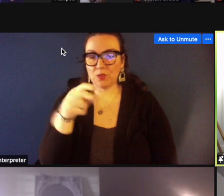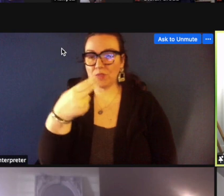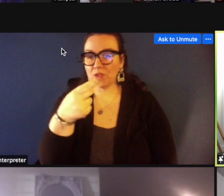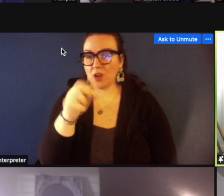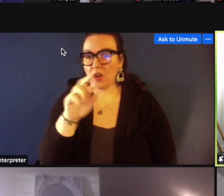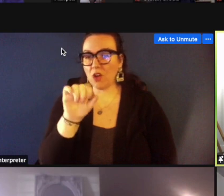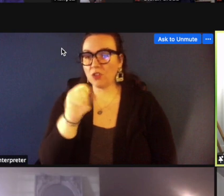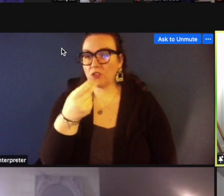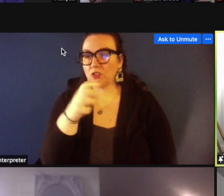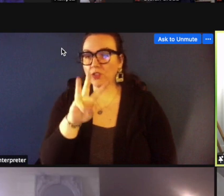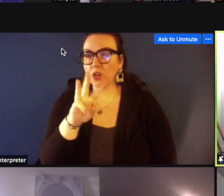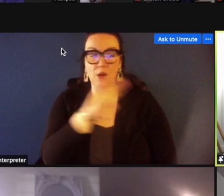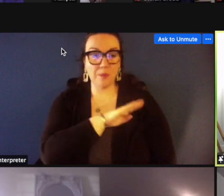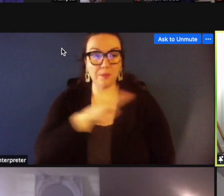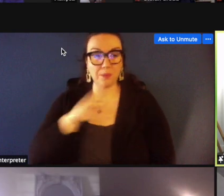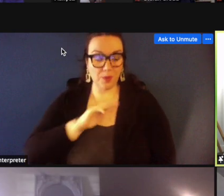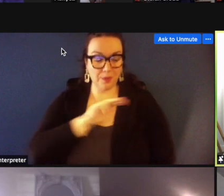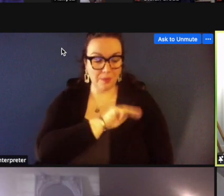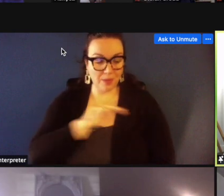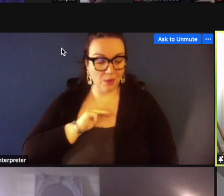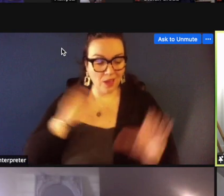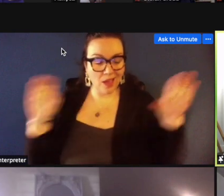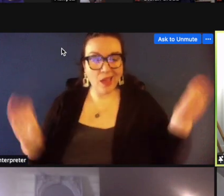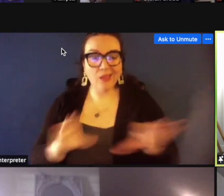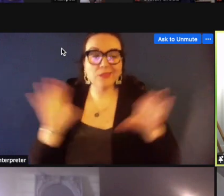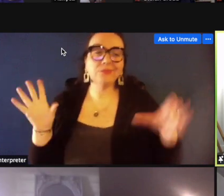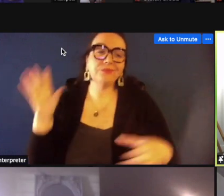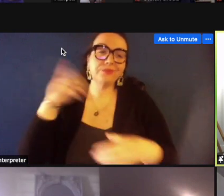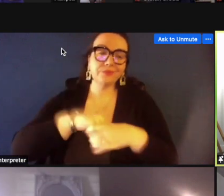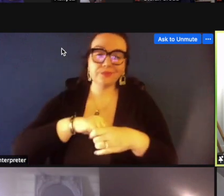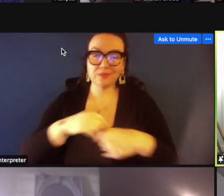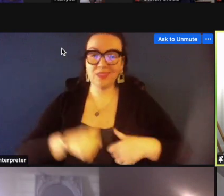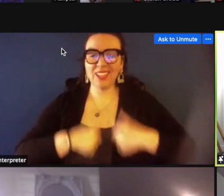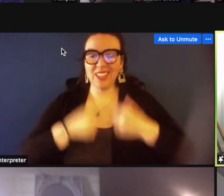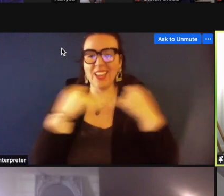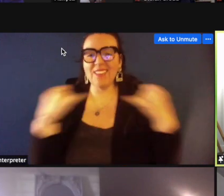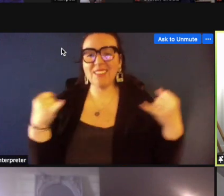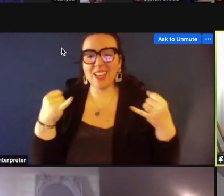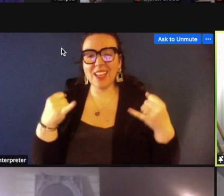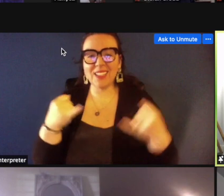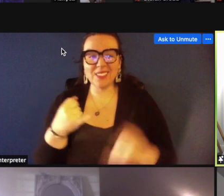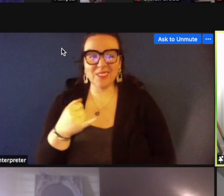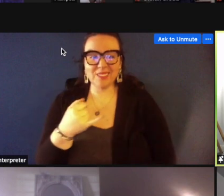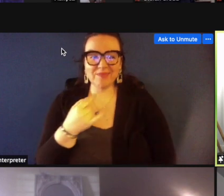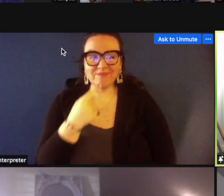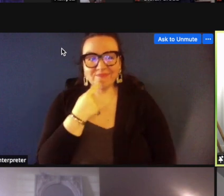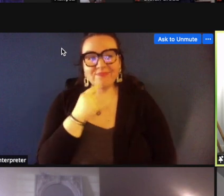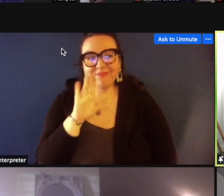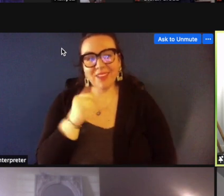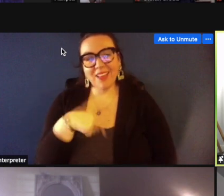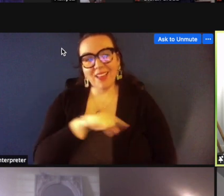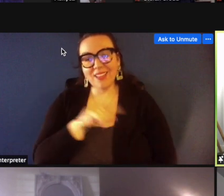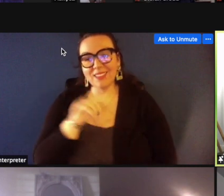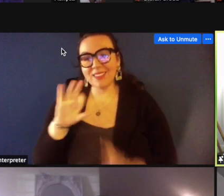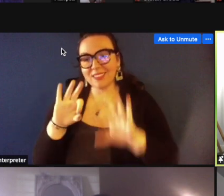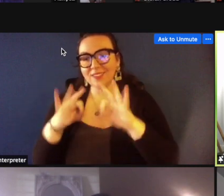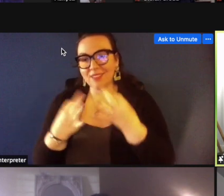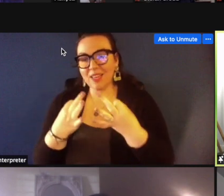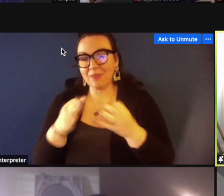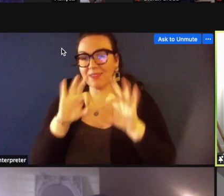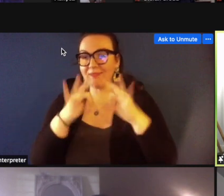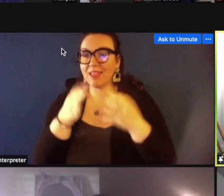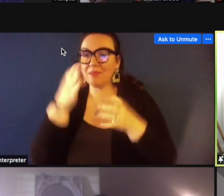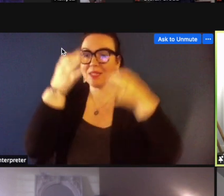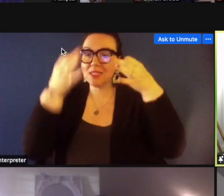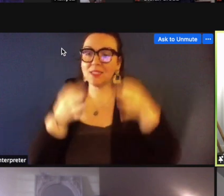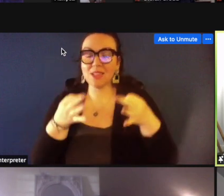at uh lifeline it was pretty much missed by us and his family and his family decided that they would like to further